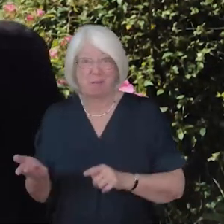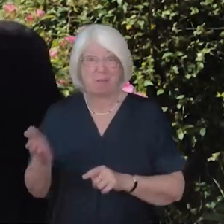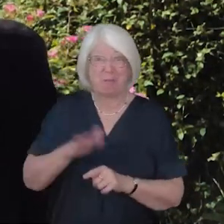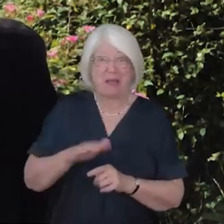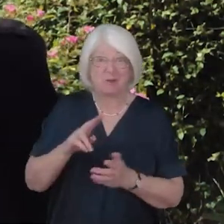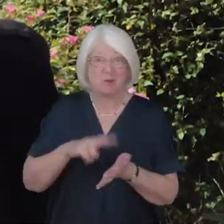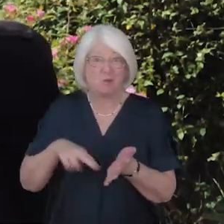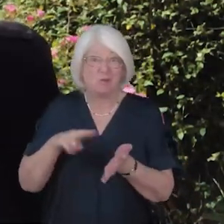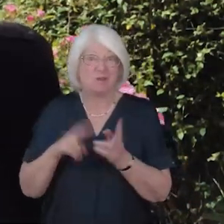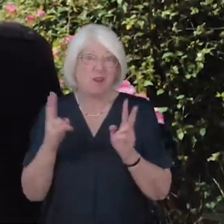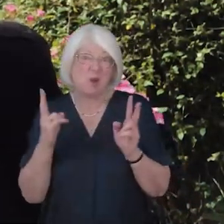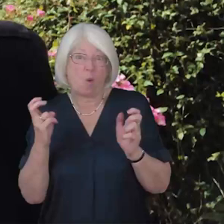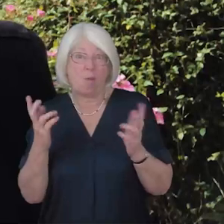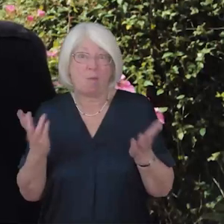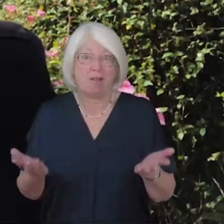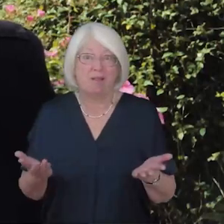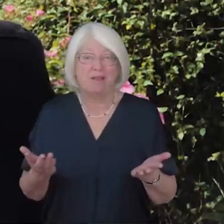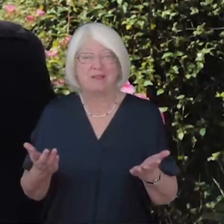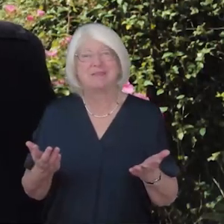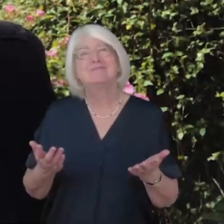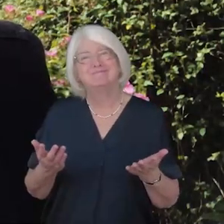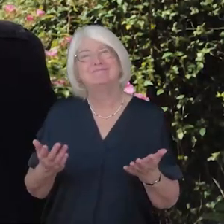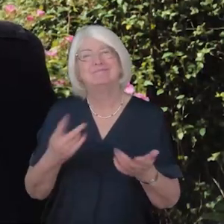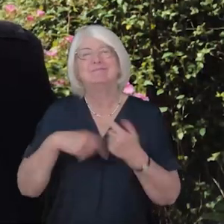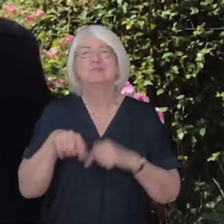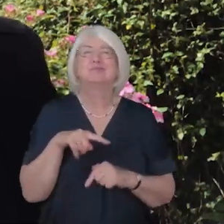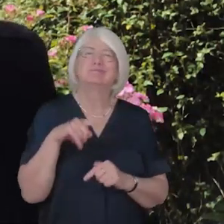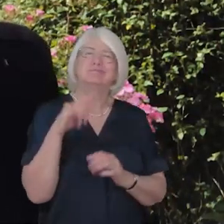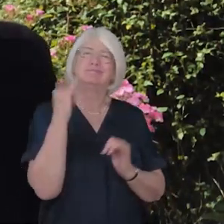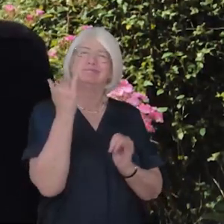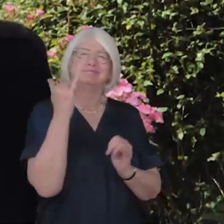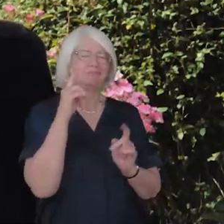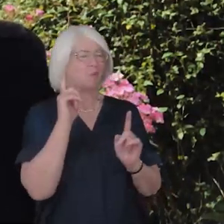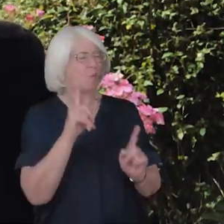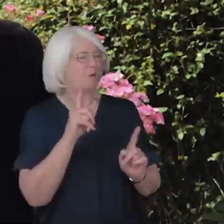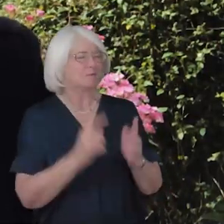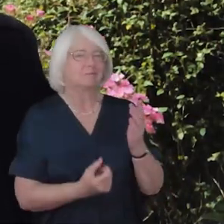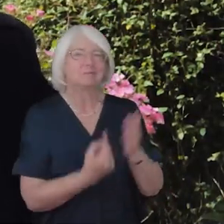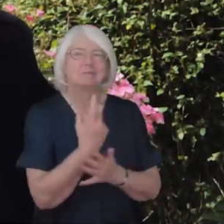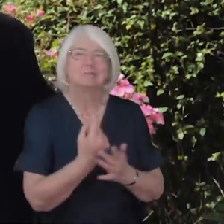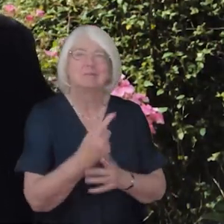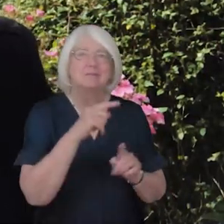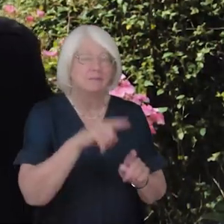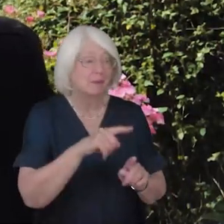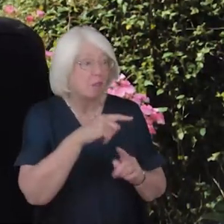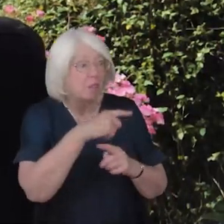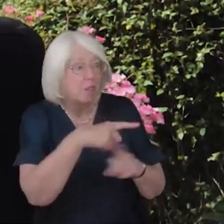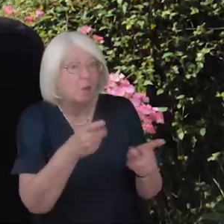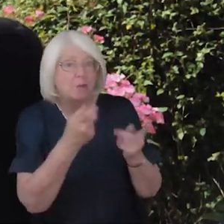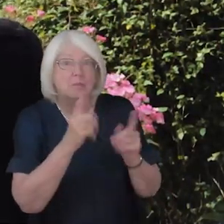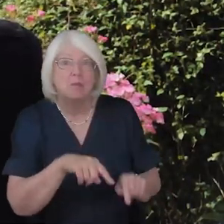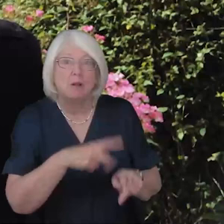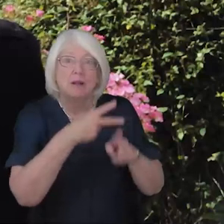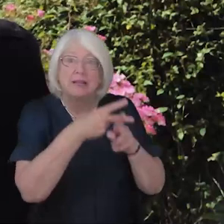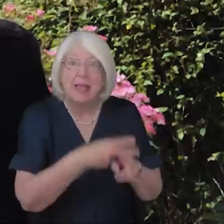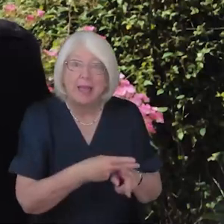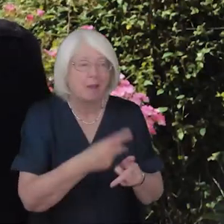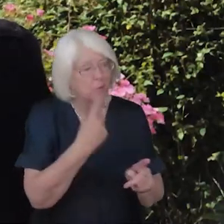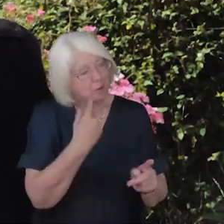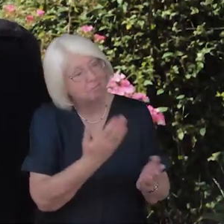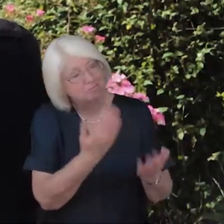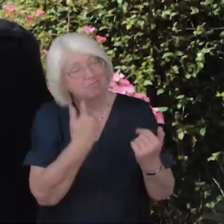And we'll celebrate what's being done to keep people in care connected to church, to draw on their faith at this time.